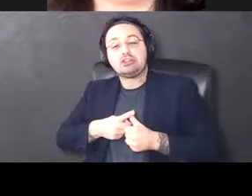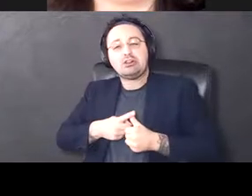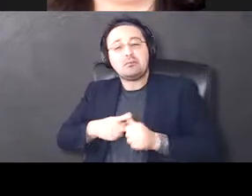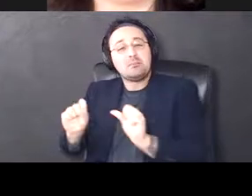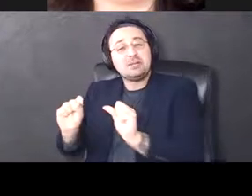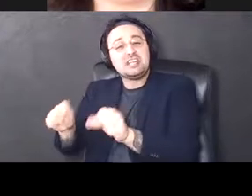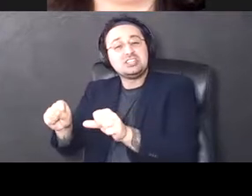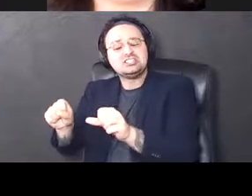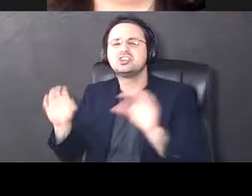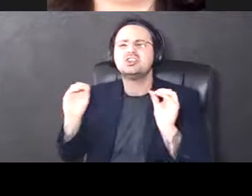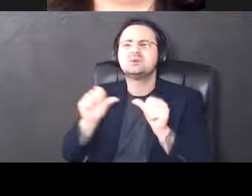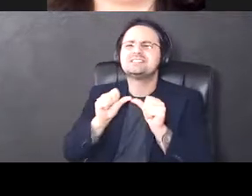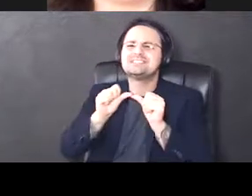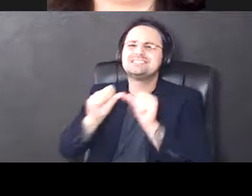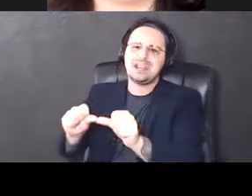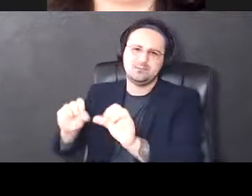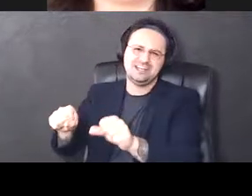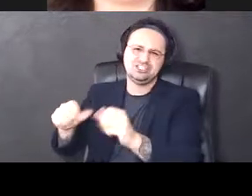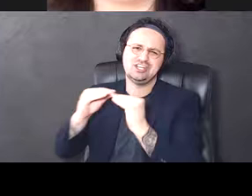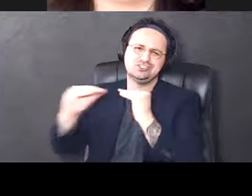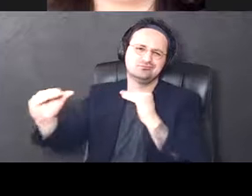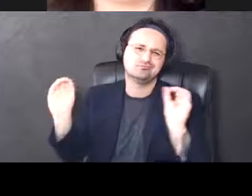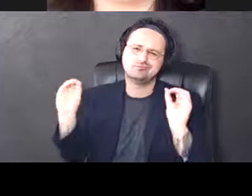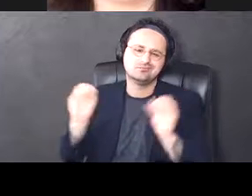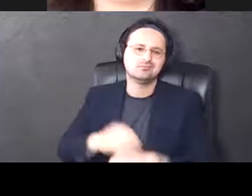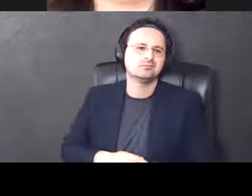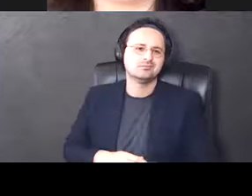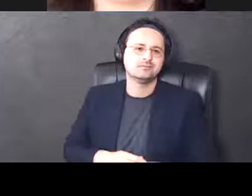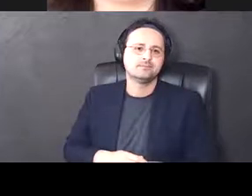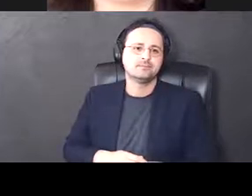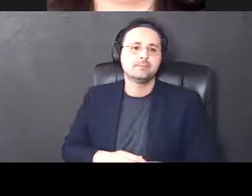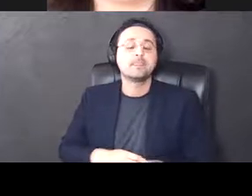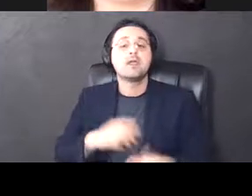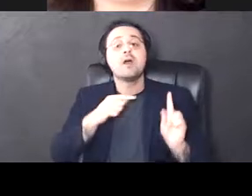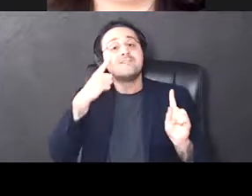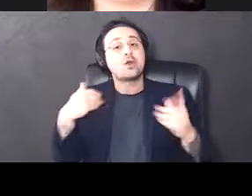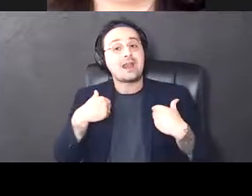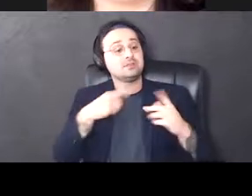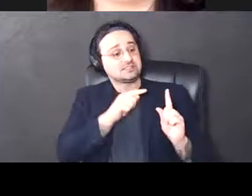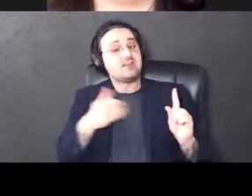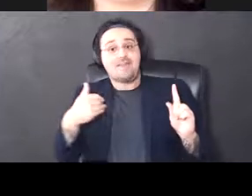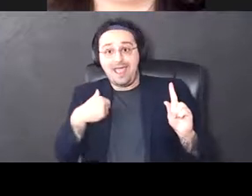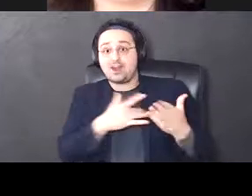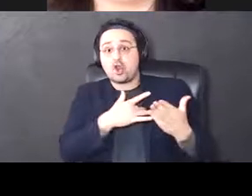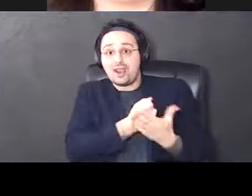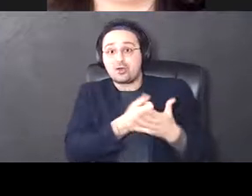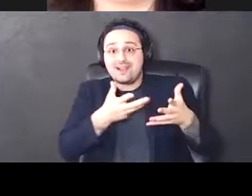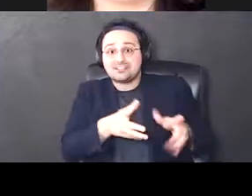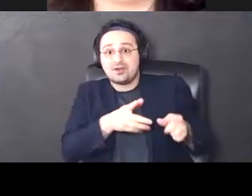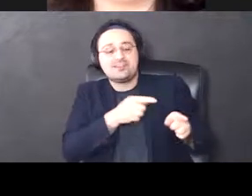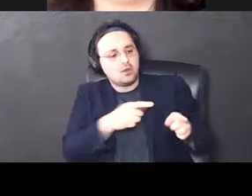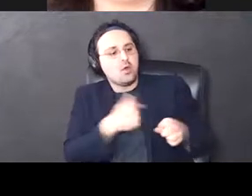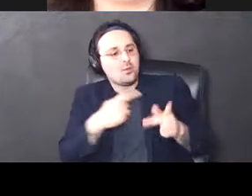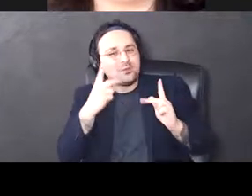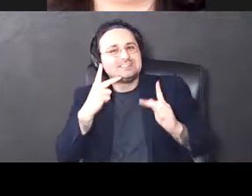sustained potentiation beyond the baseline. When we do this in animals that have had a cardiac arrest, we see actually a